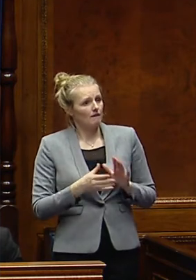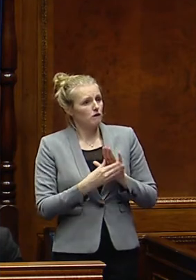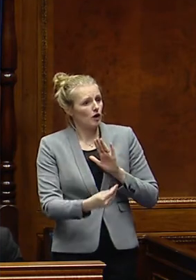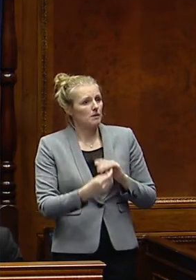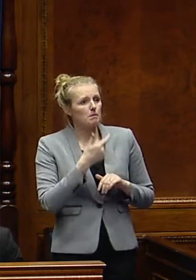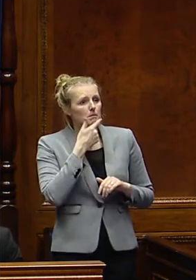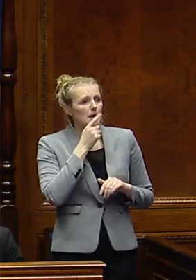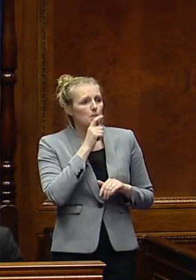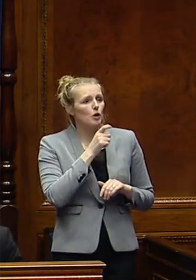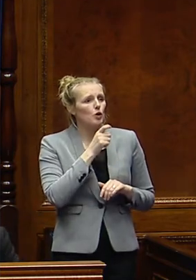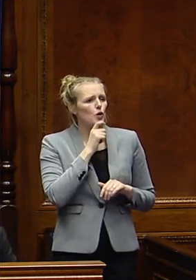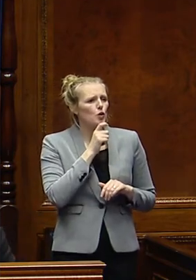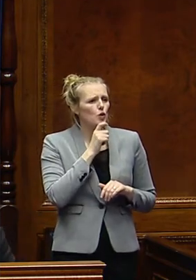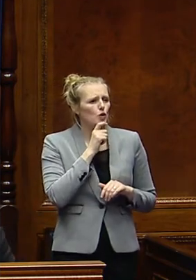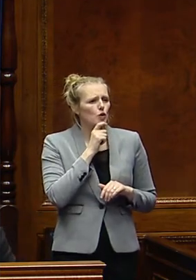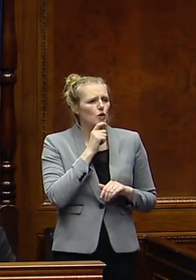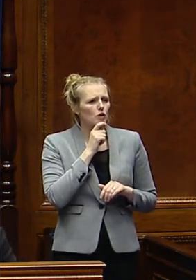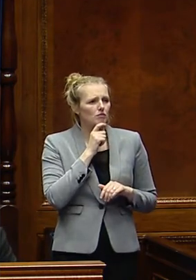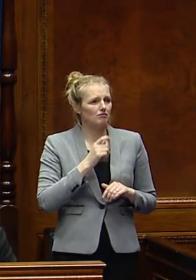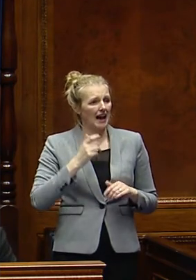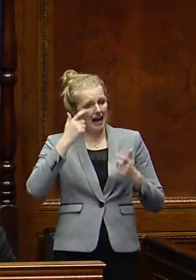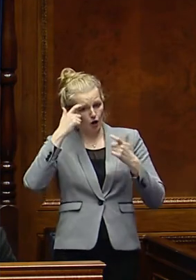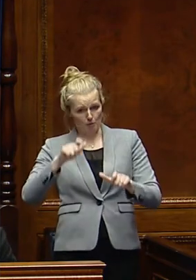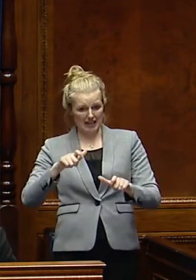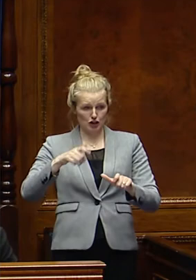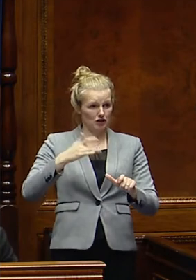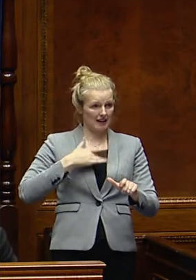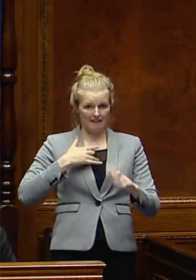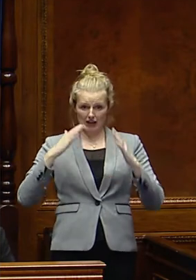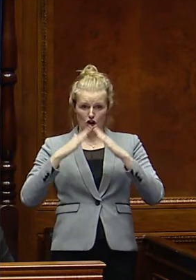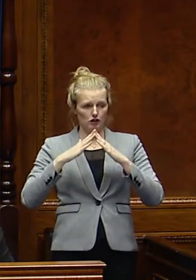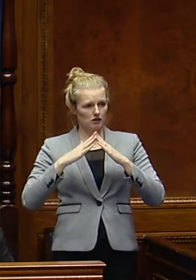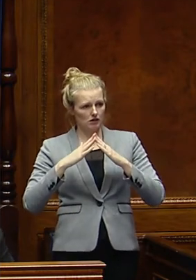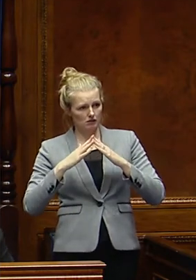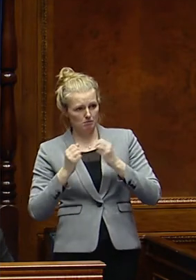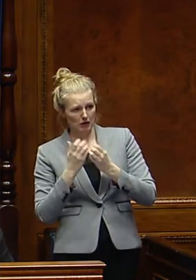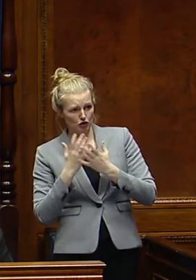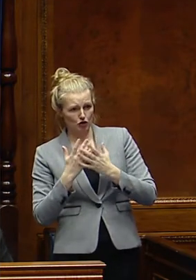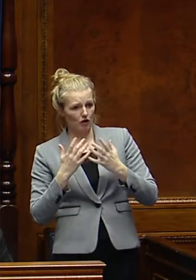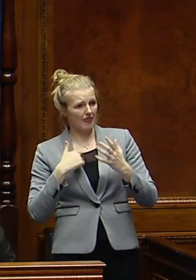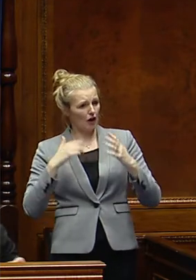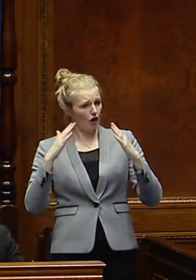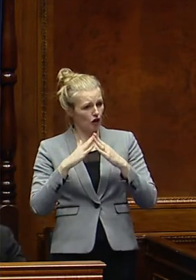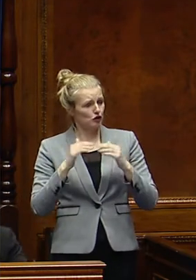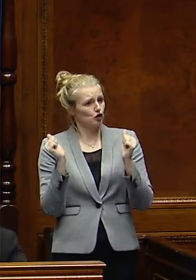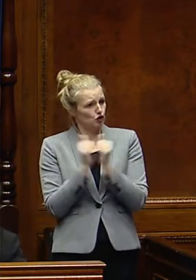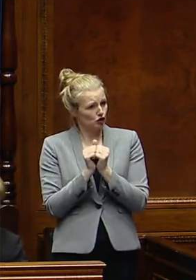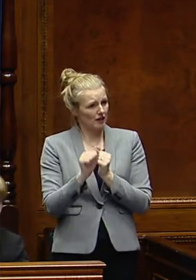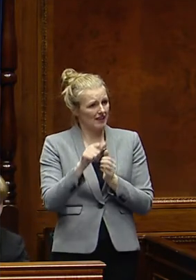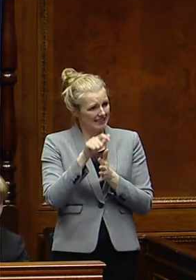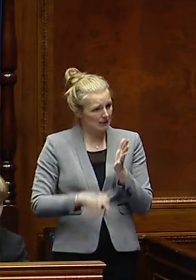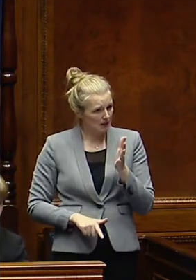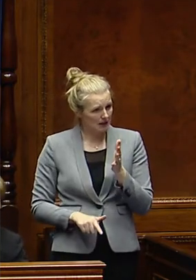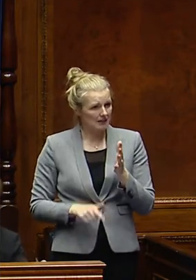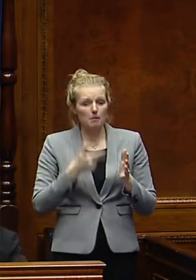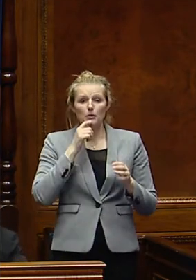people who had to move to a different accommodation to make sure it is suited and could accommodate their disabilities, what would she do to ensure those people who have lost out their